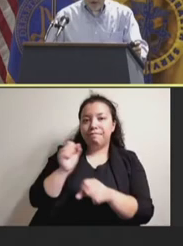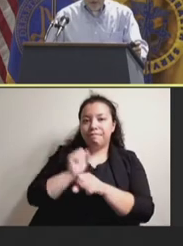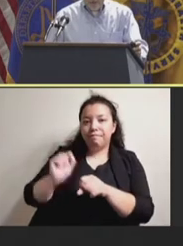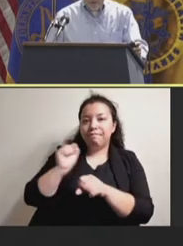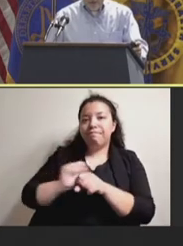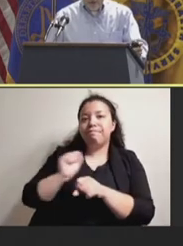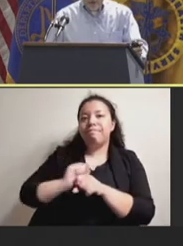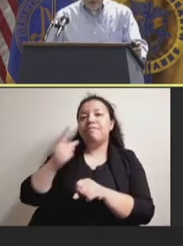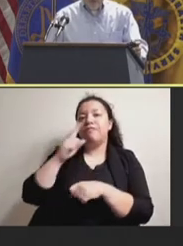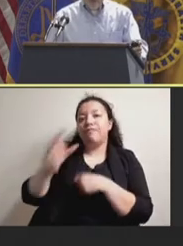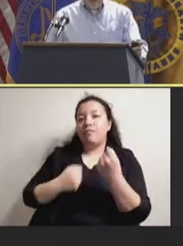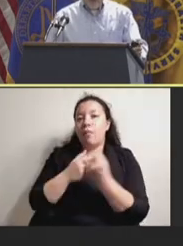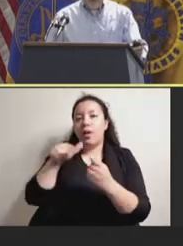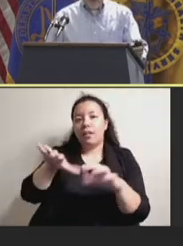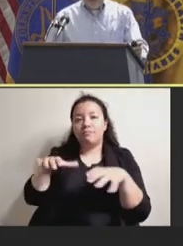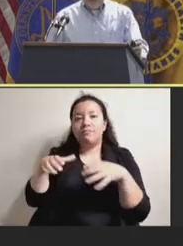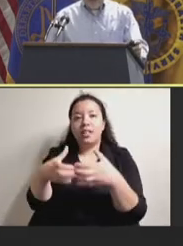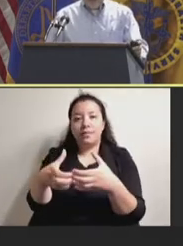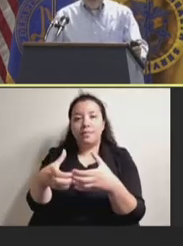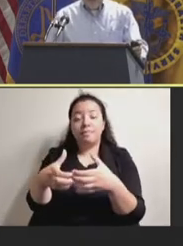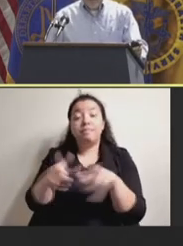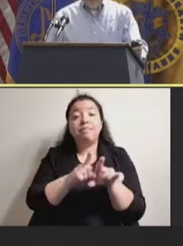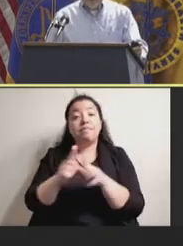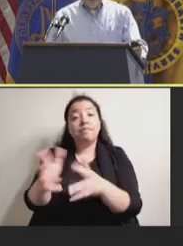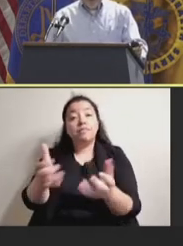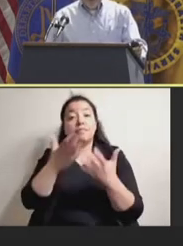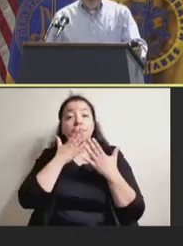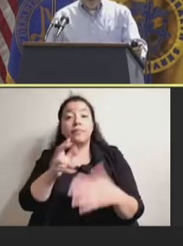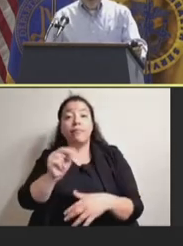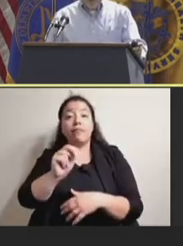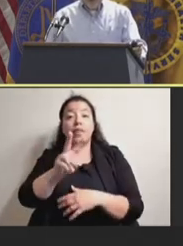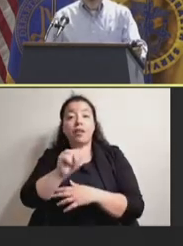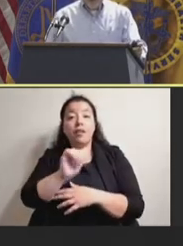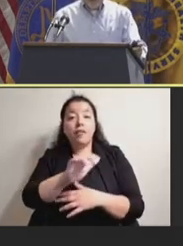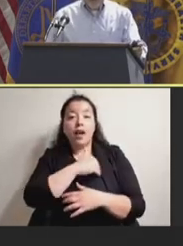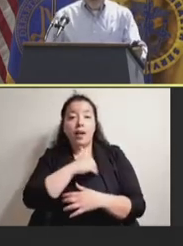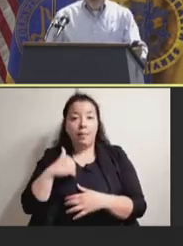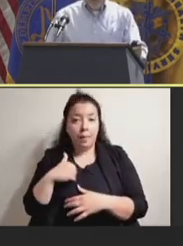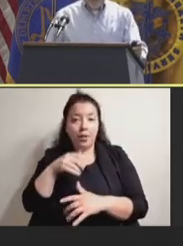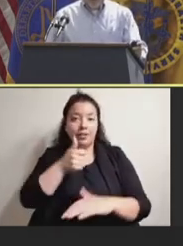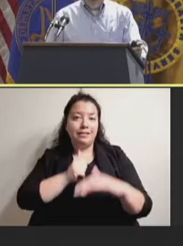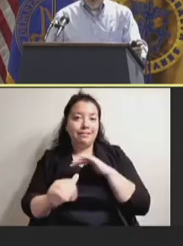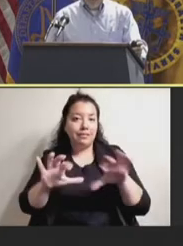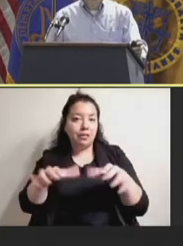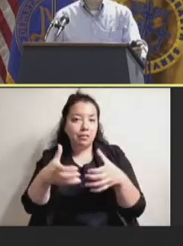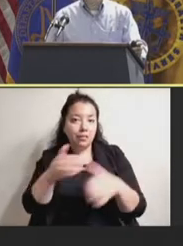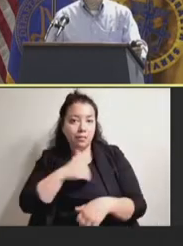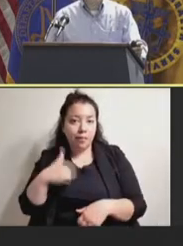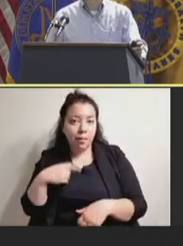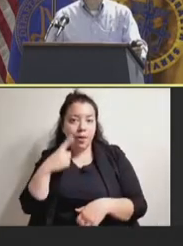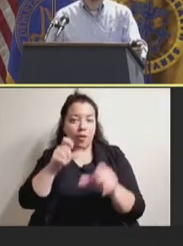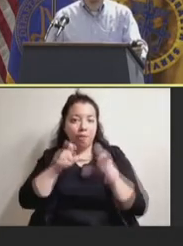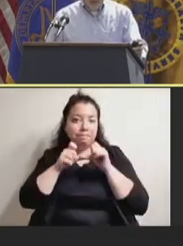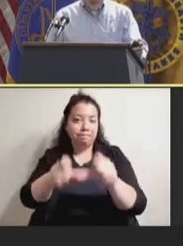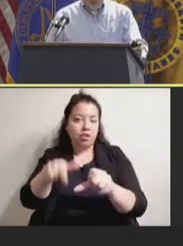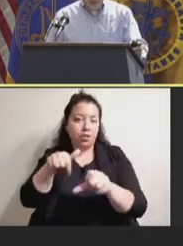the year. Also want to thank the INVAC members and subcommittee members for their dedication to further the work of this committee.